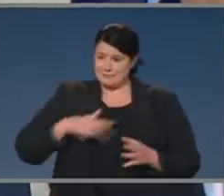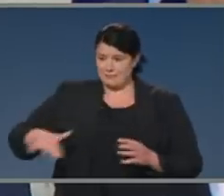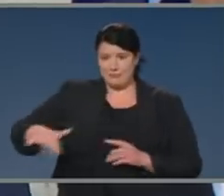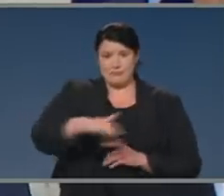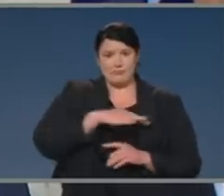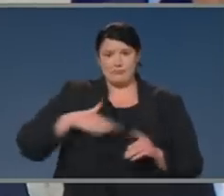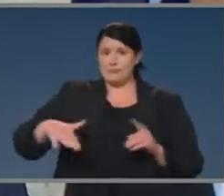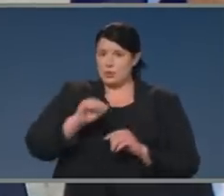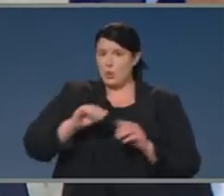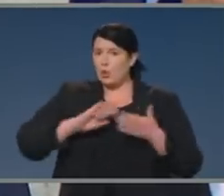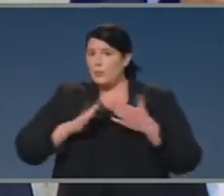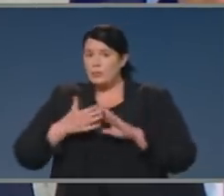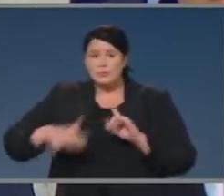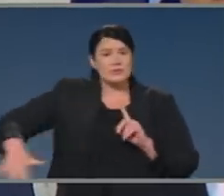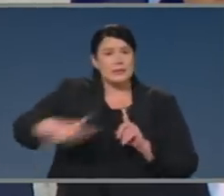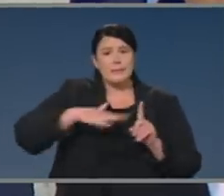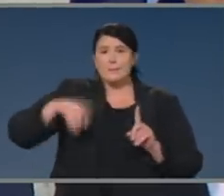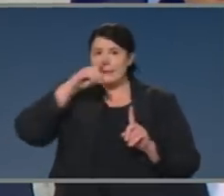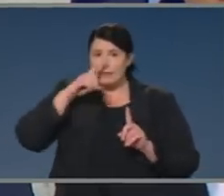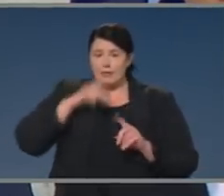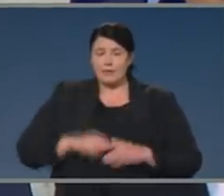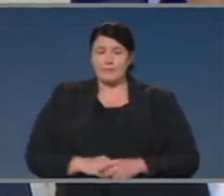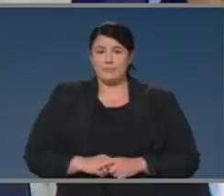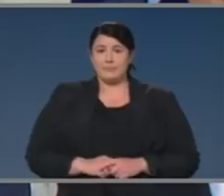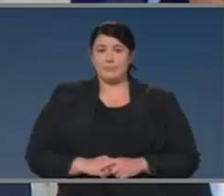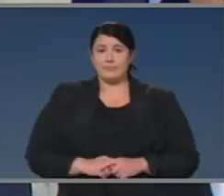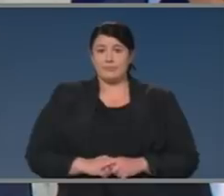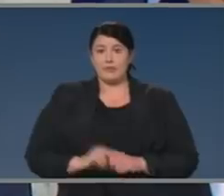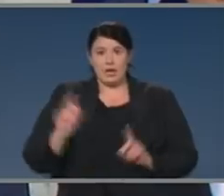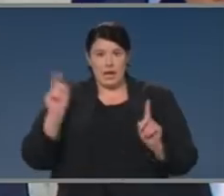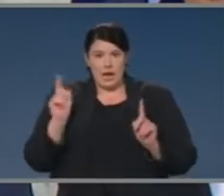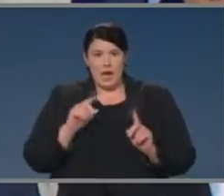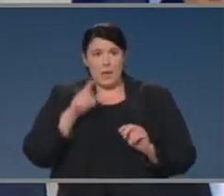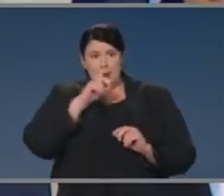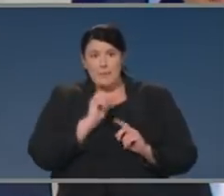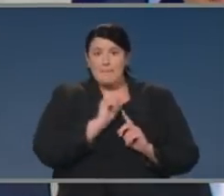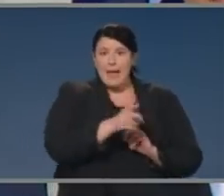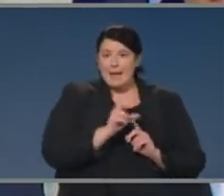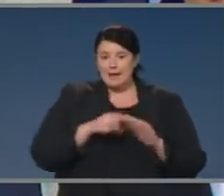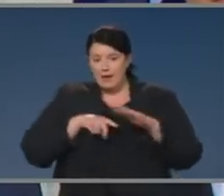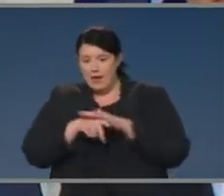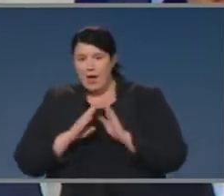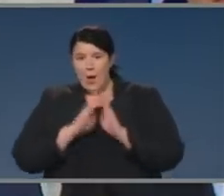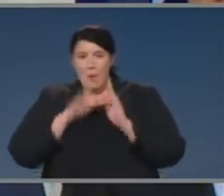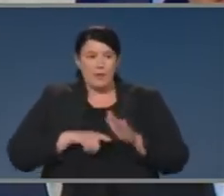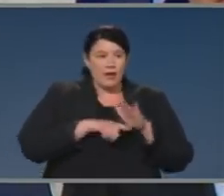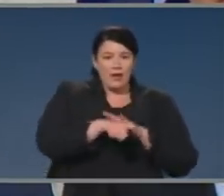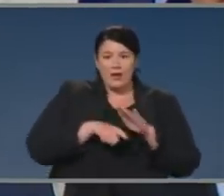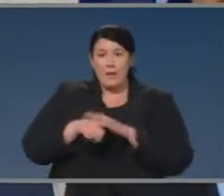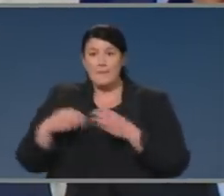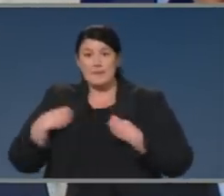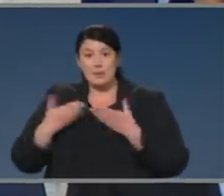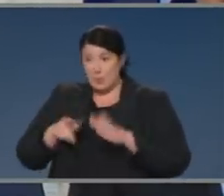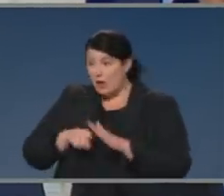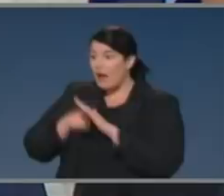reiterate the Prime Minister's message. As people start to go back to some normal activities and open up, please, please be